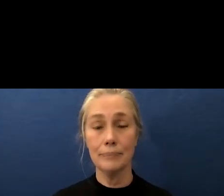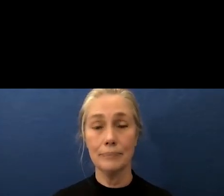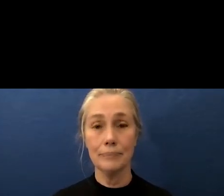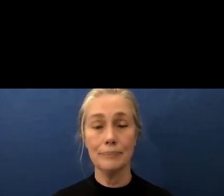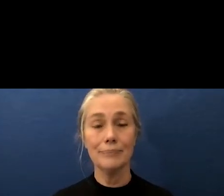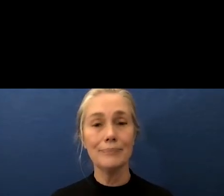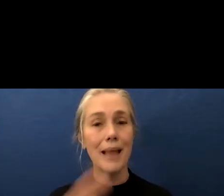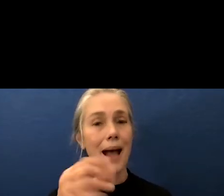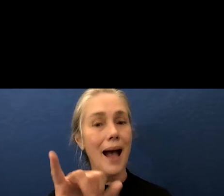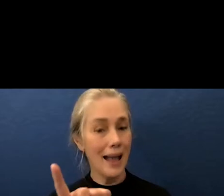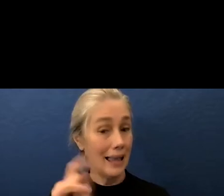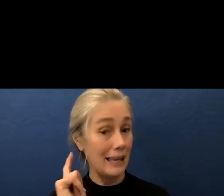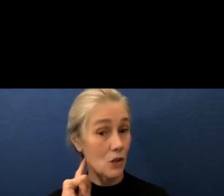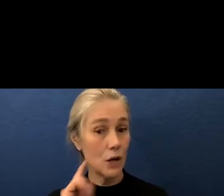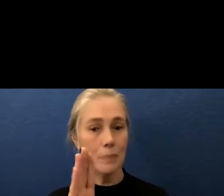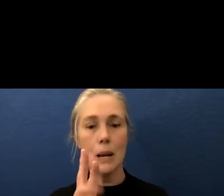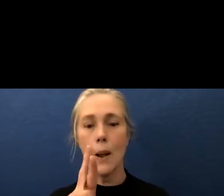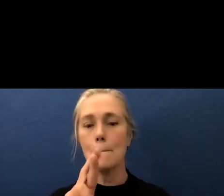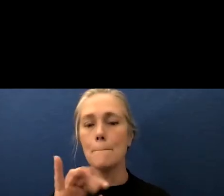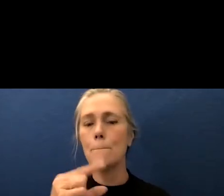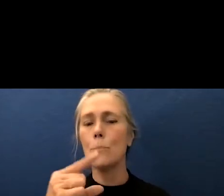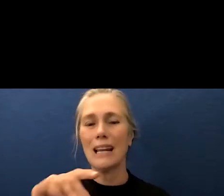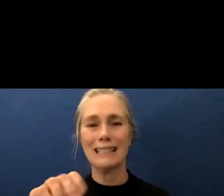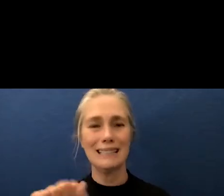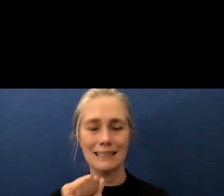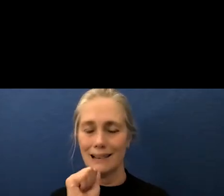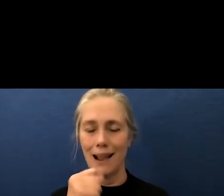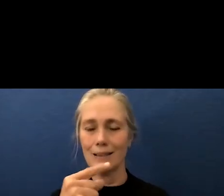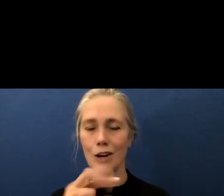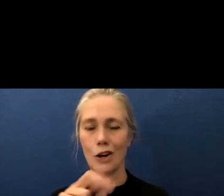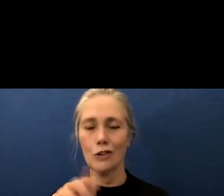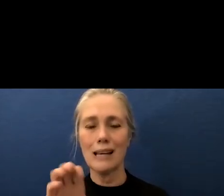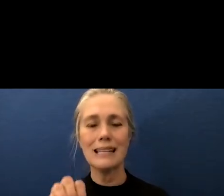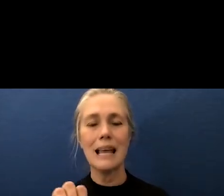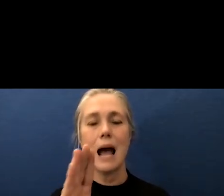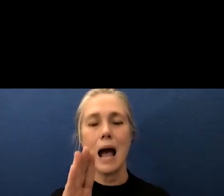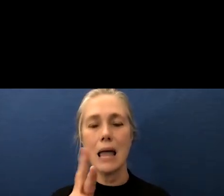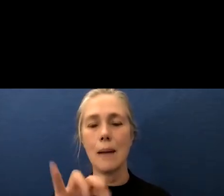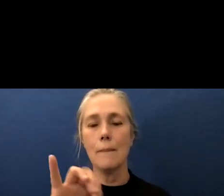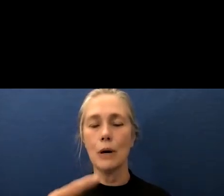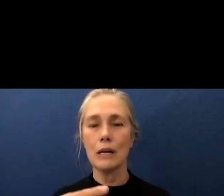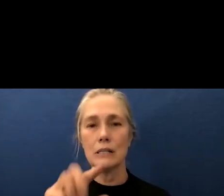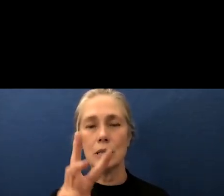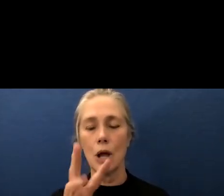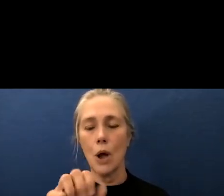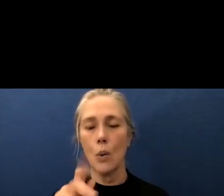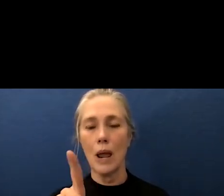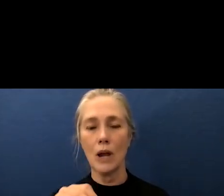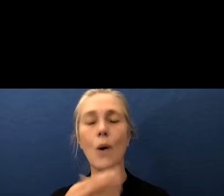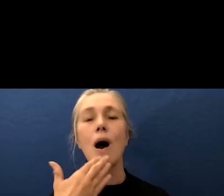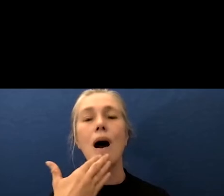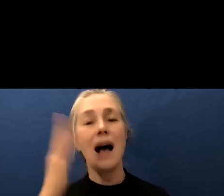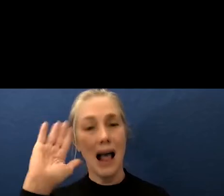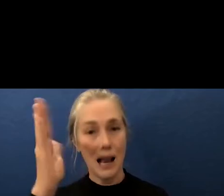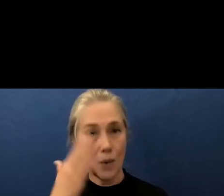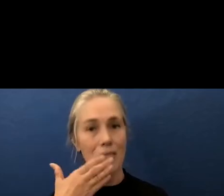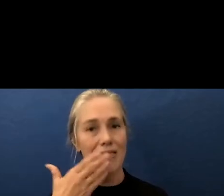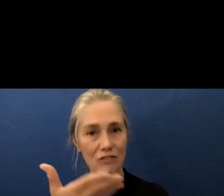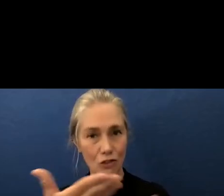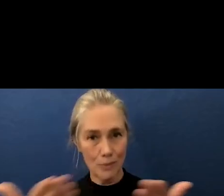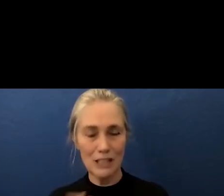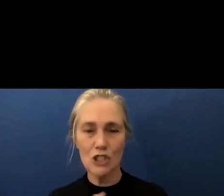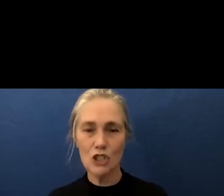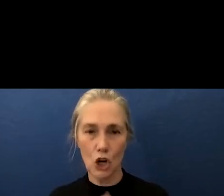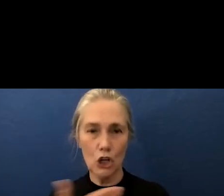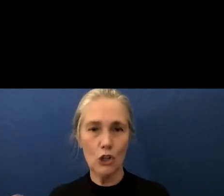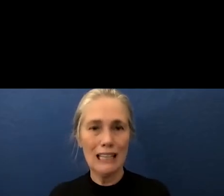all right can you guys hear me yes okay briggs waco uh hello everyone and thanks for being here uh sorry you guys are all